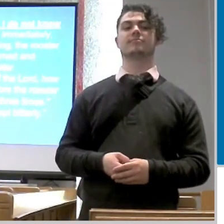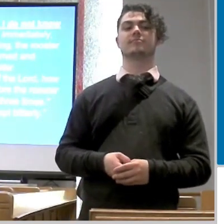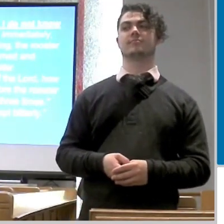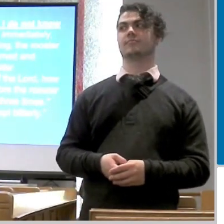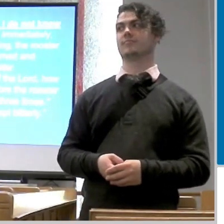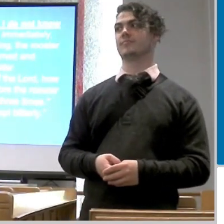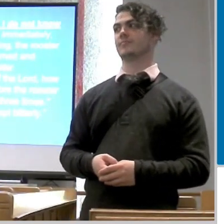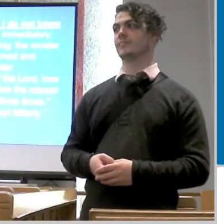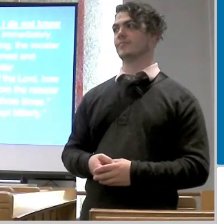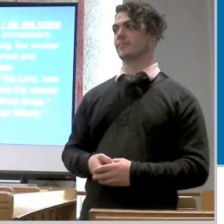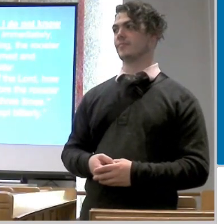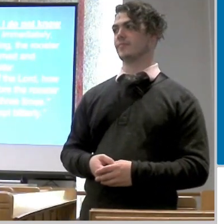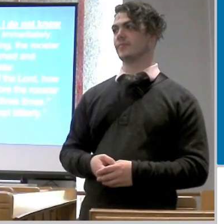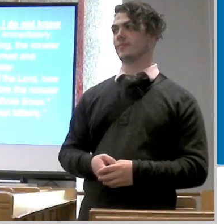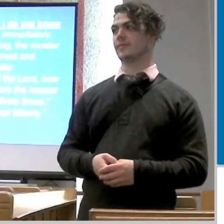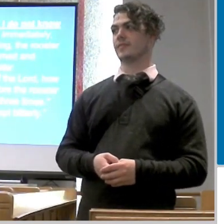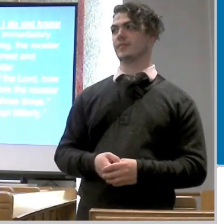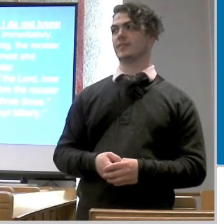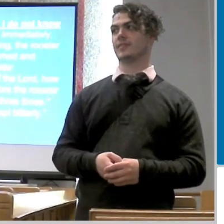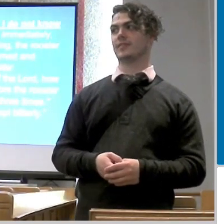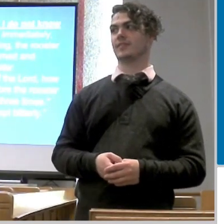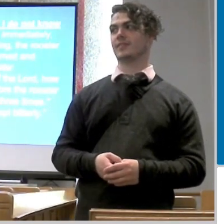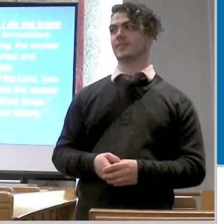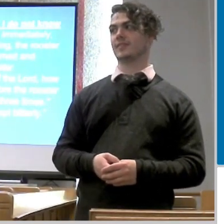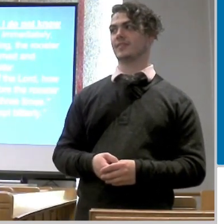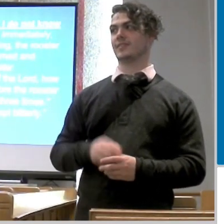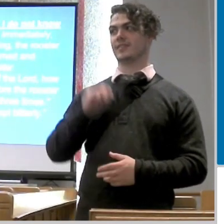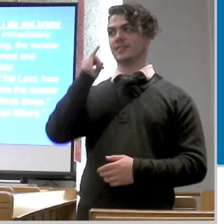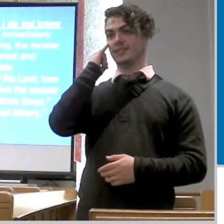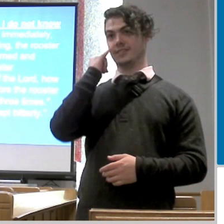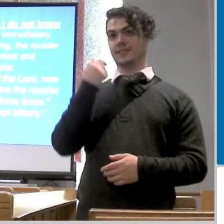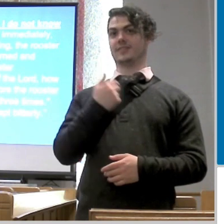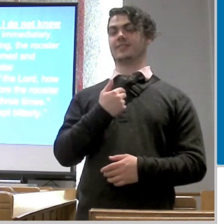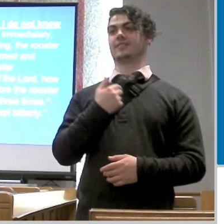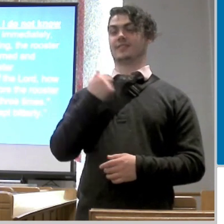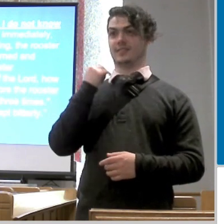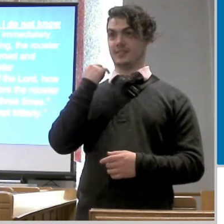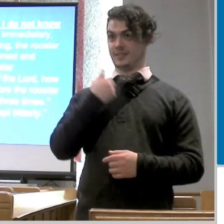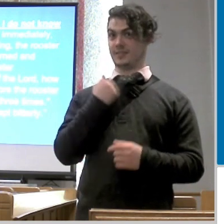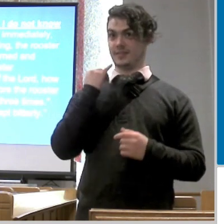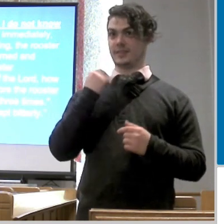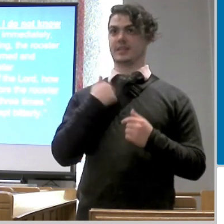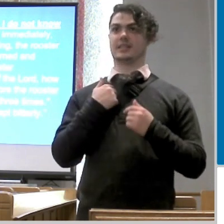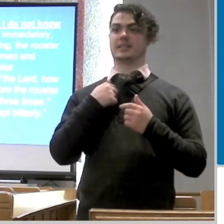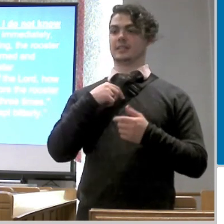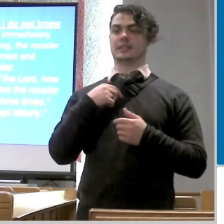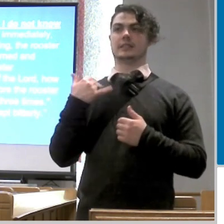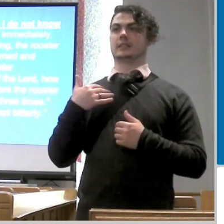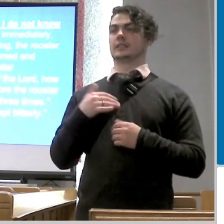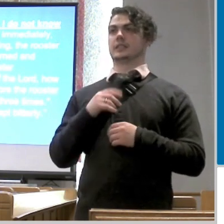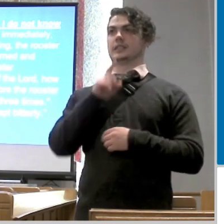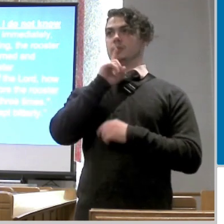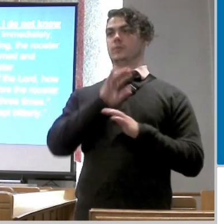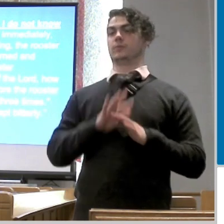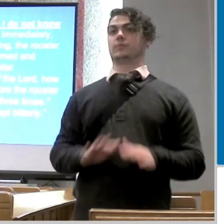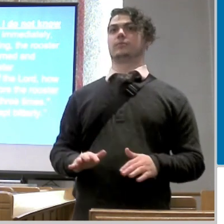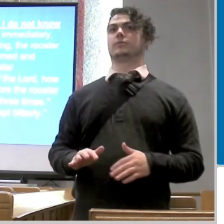man i i want to stop right now and just like be quiet for a second and reflect on that because that's just a powerful scene right now